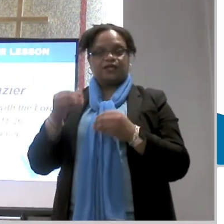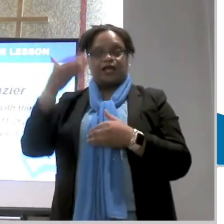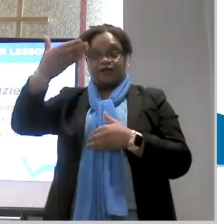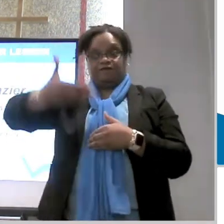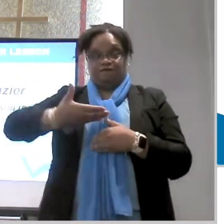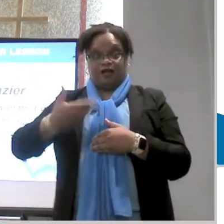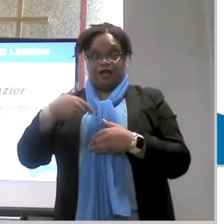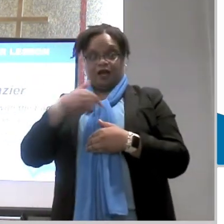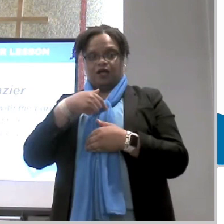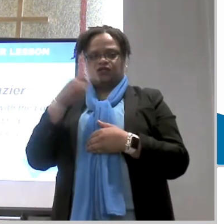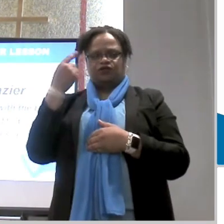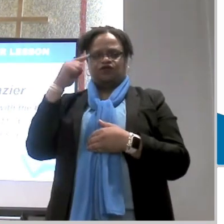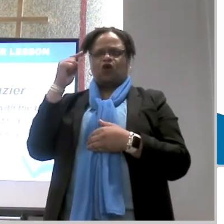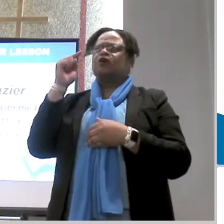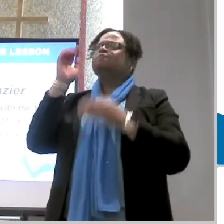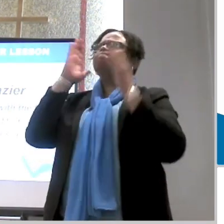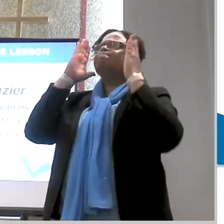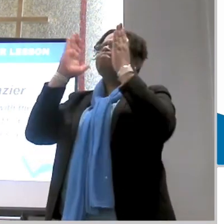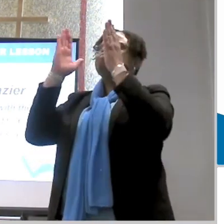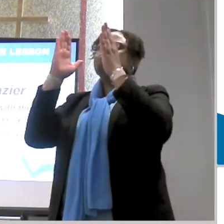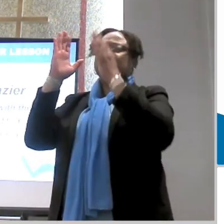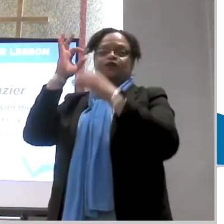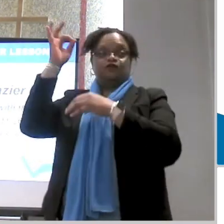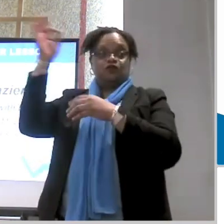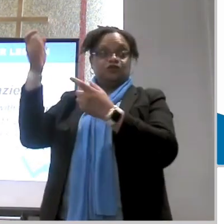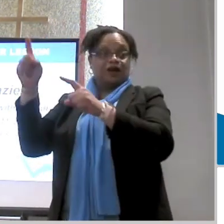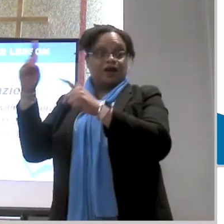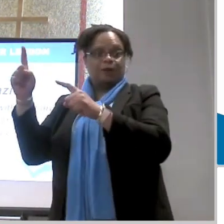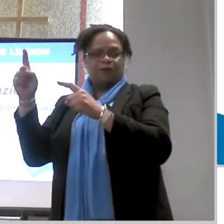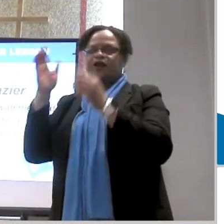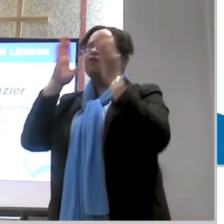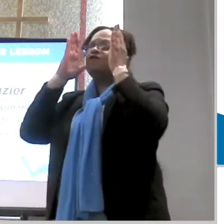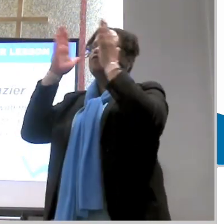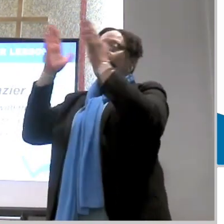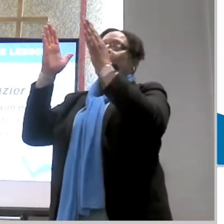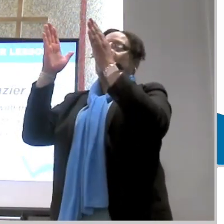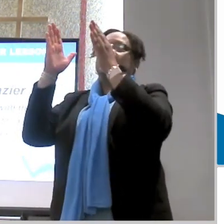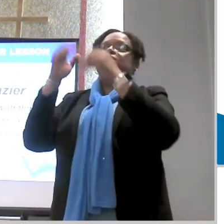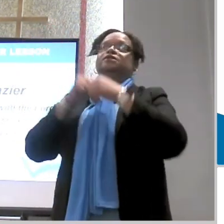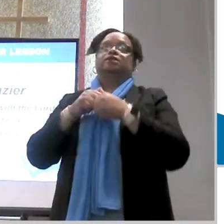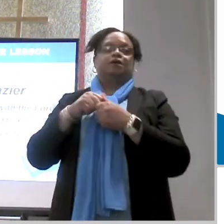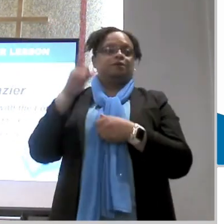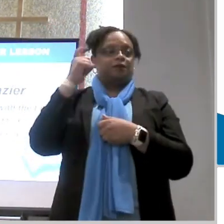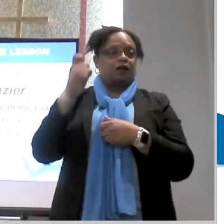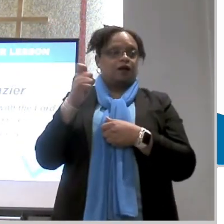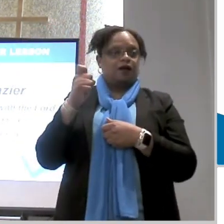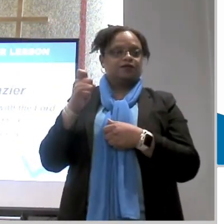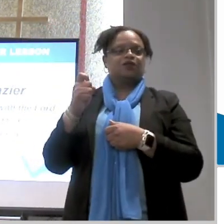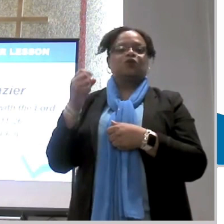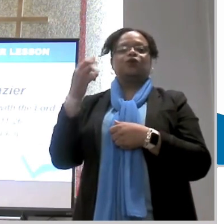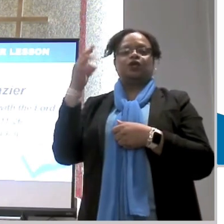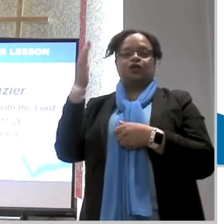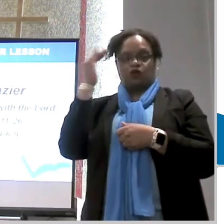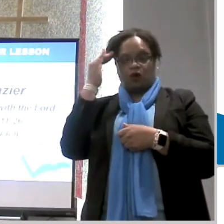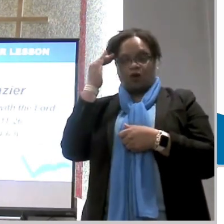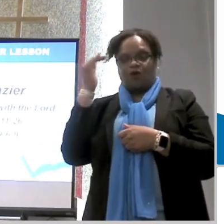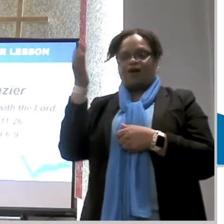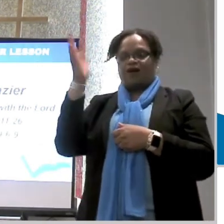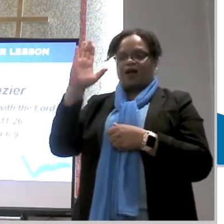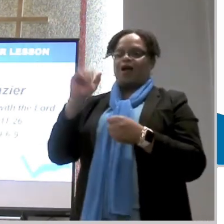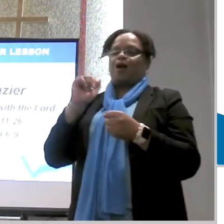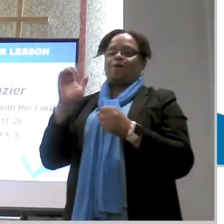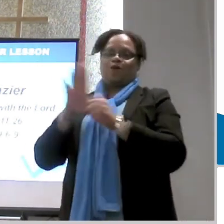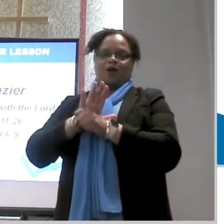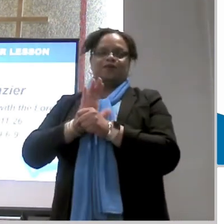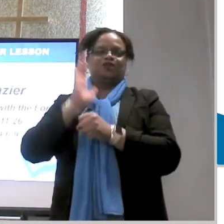forward to leap forward with our thoughts and to focus on things above ultimately fulfilling god's promise the